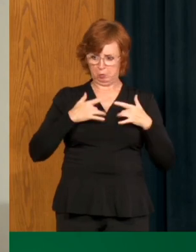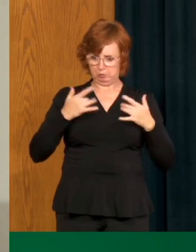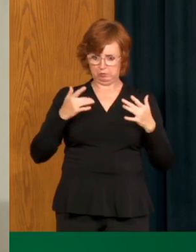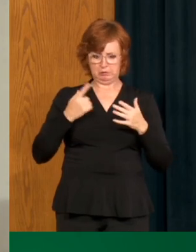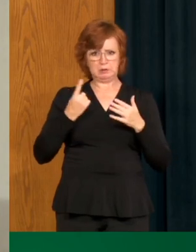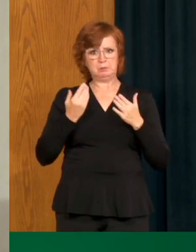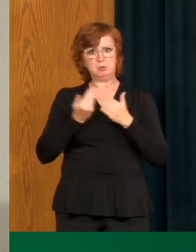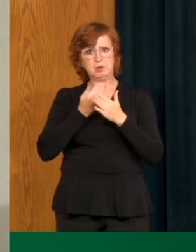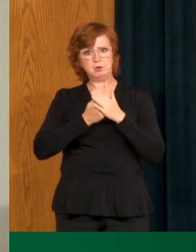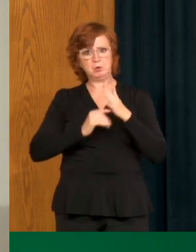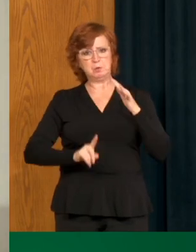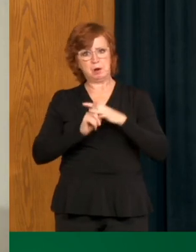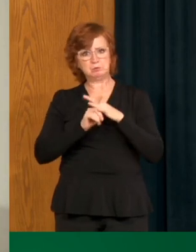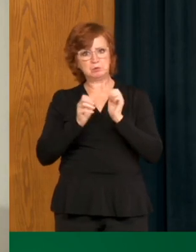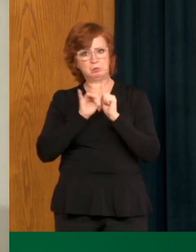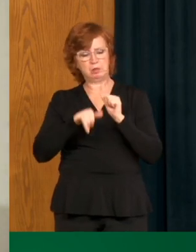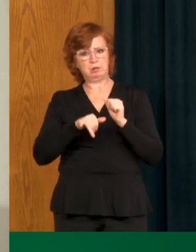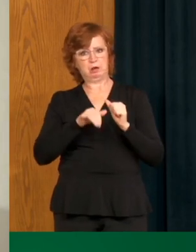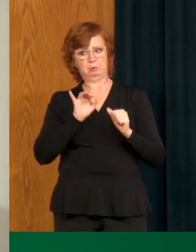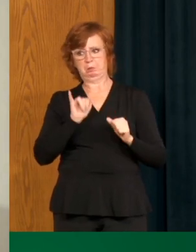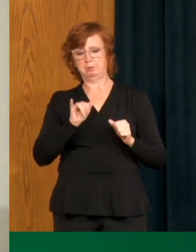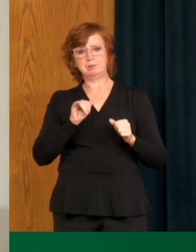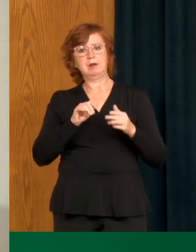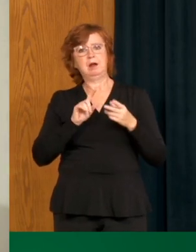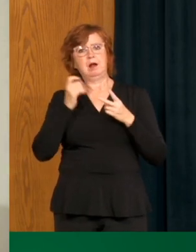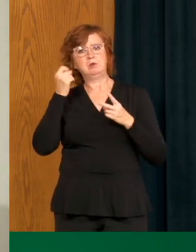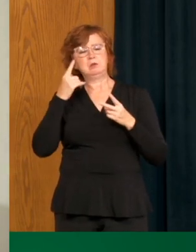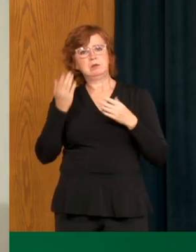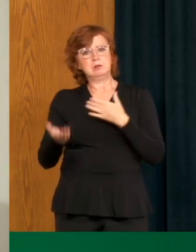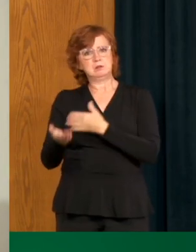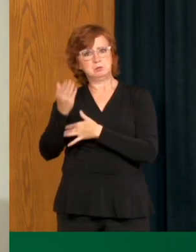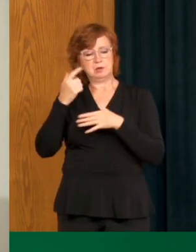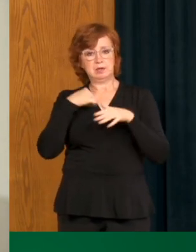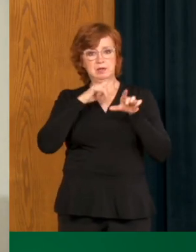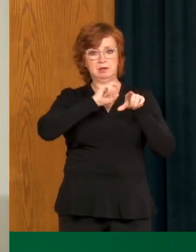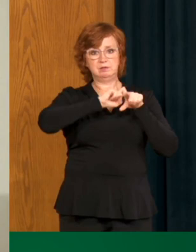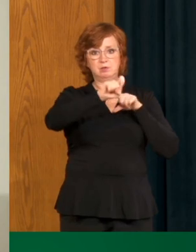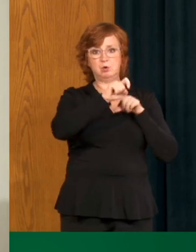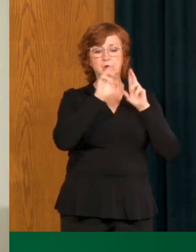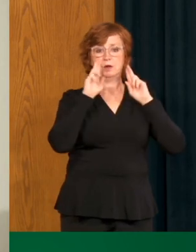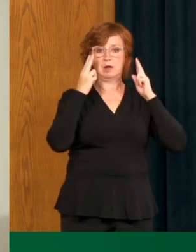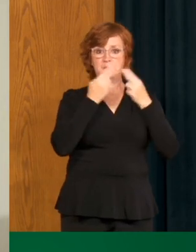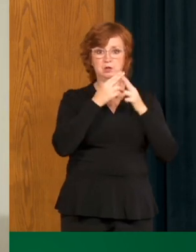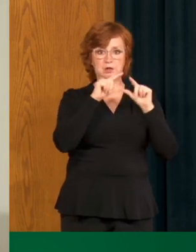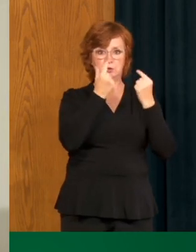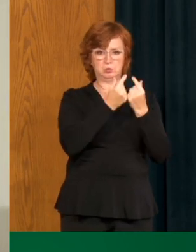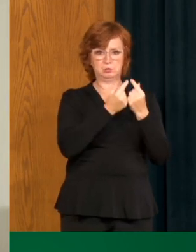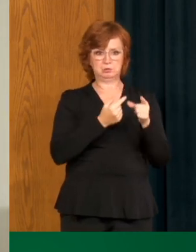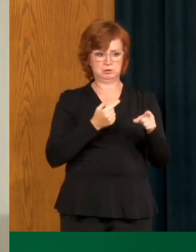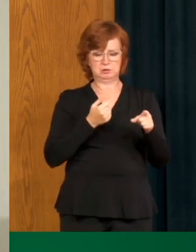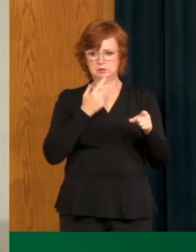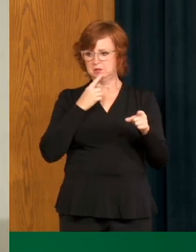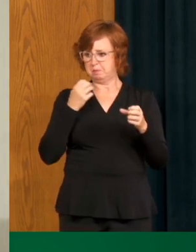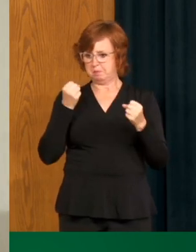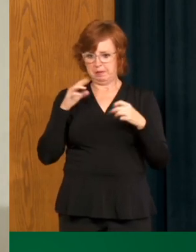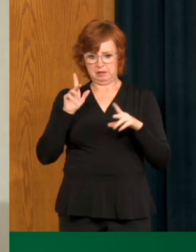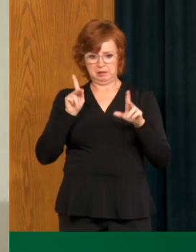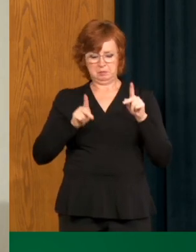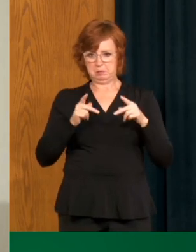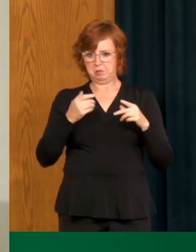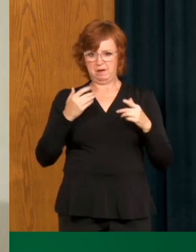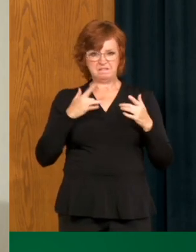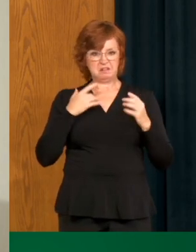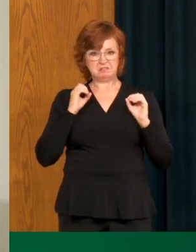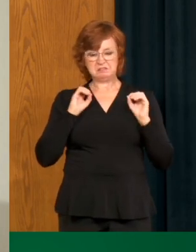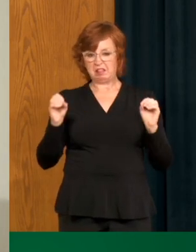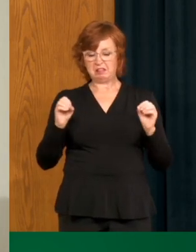I know even the conversation I had this morning with a couple of Hutterite leaders was talking about asymptomatic patients or